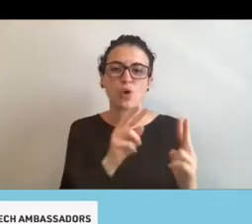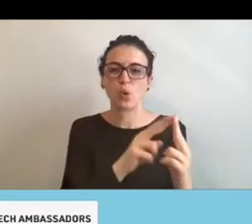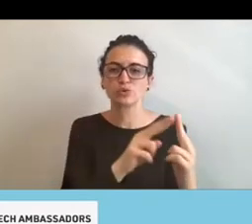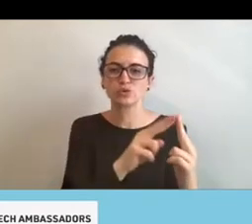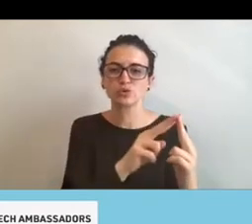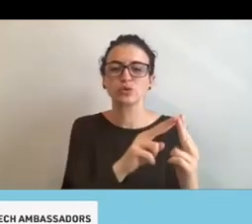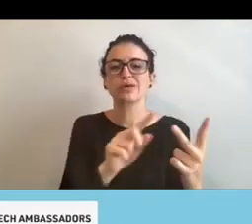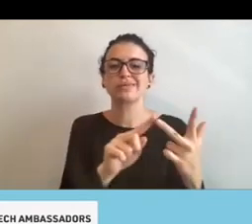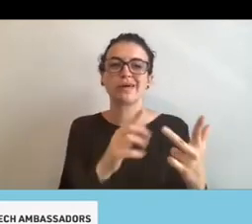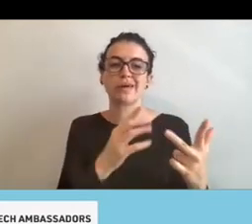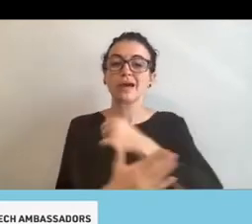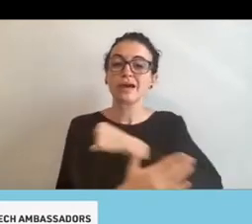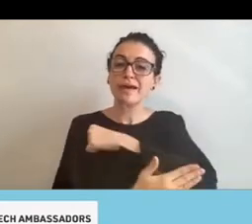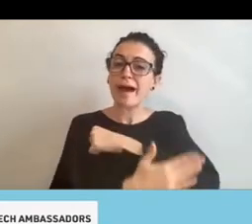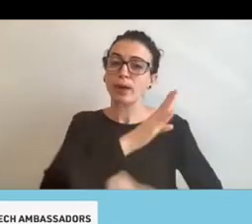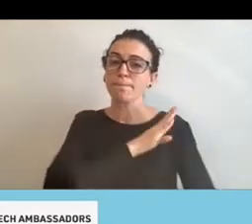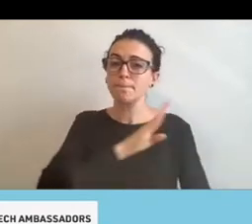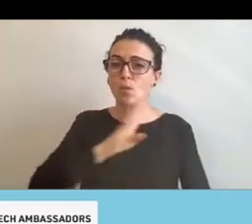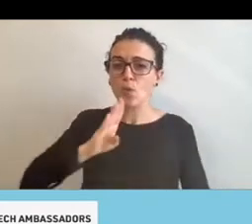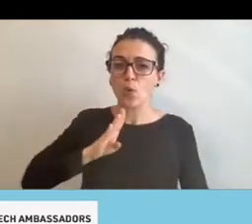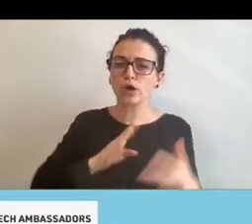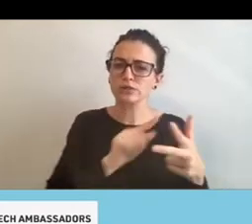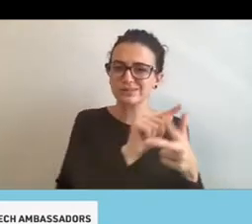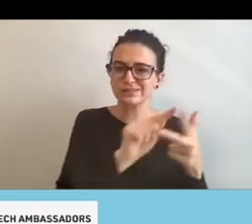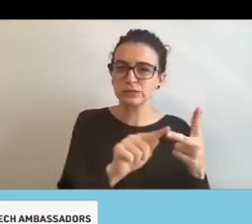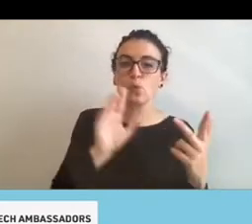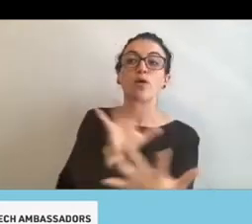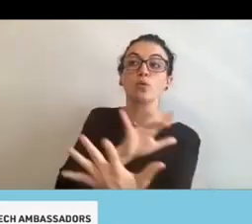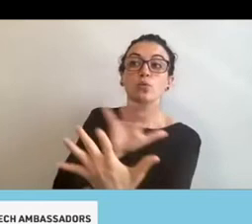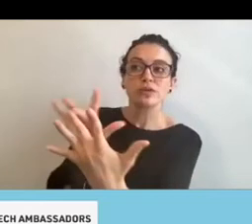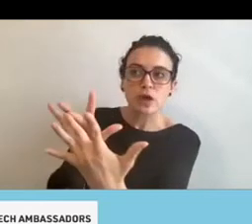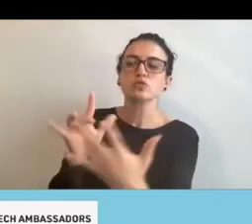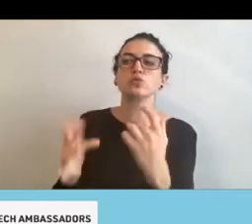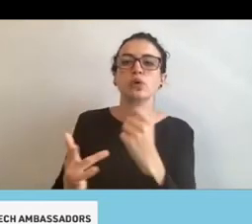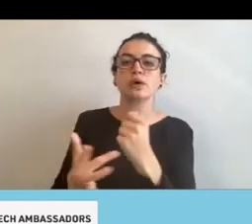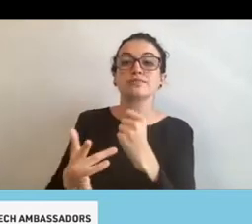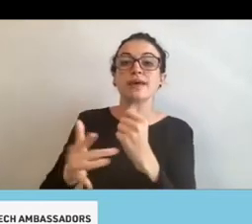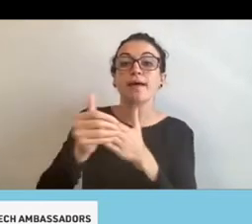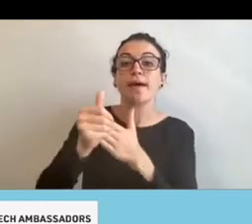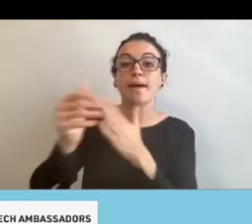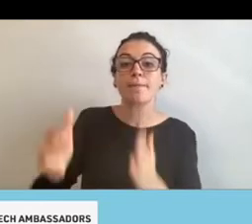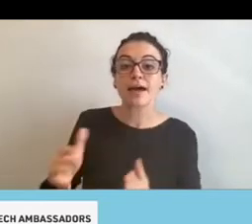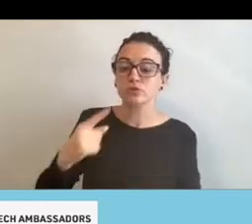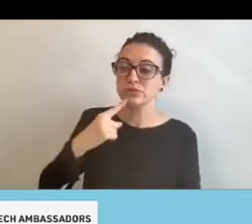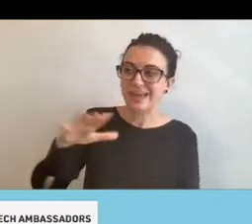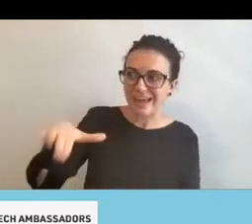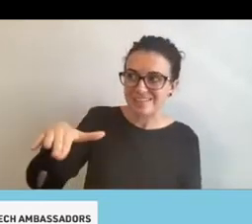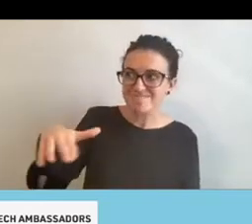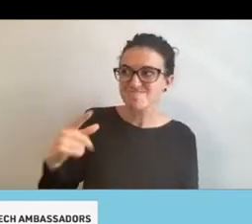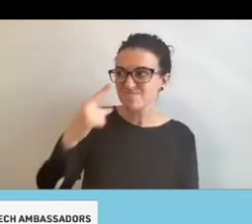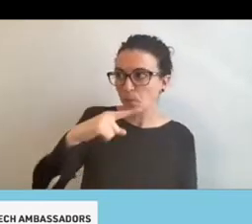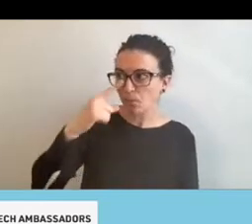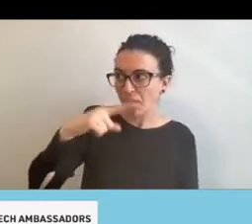board will reach out to each tech ambassador and be like, hey, would you be willing if we